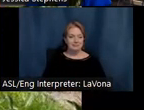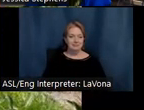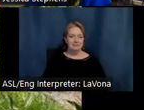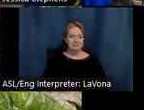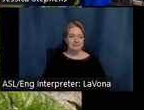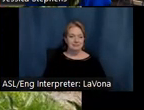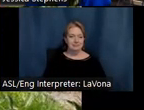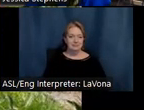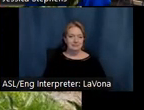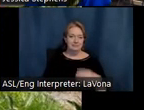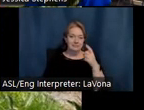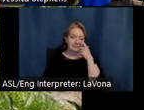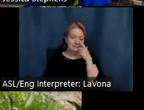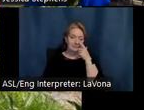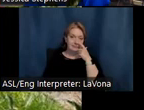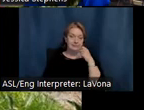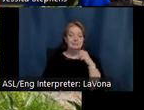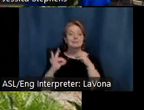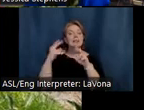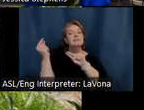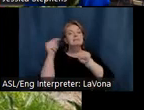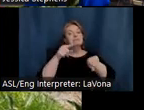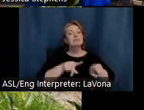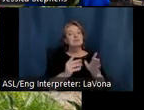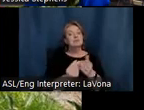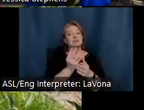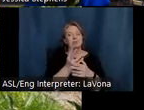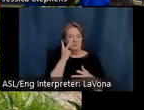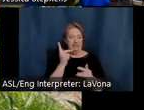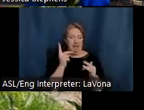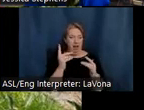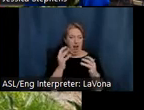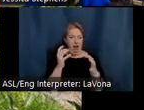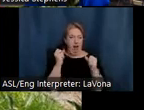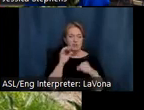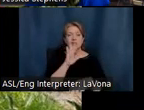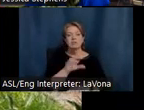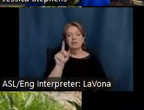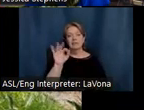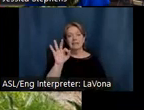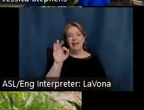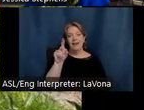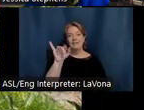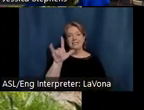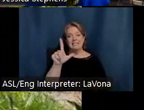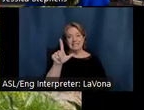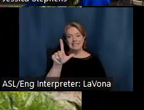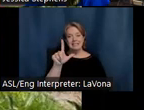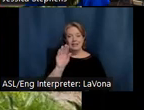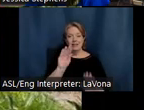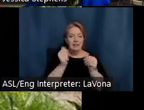Should you visit during the spring, you'll be able to see hundreds of her daffodils across the site and